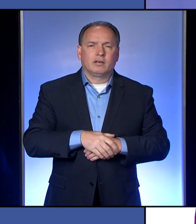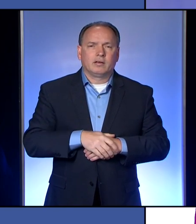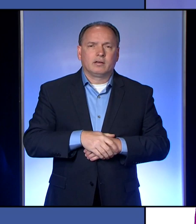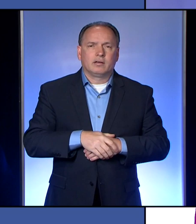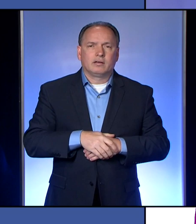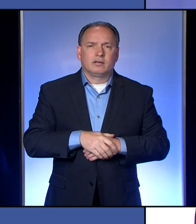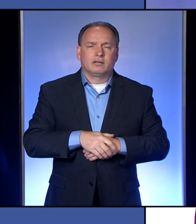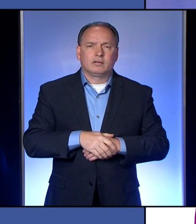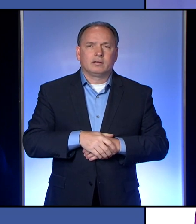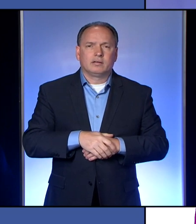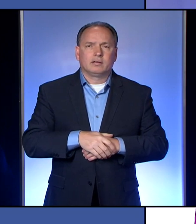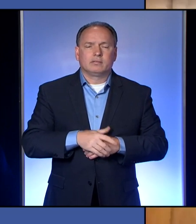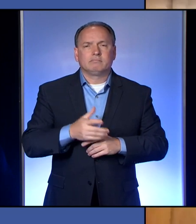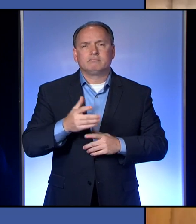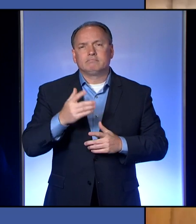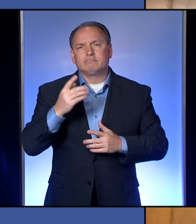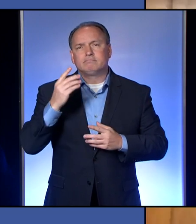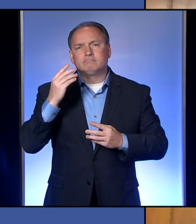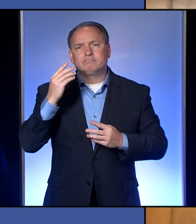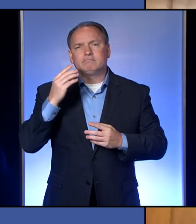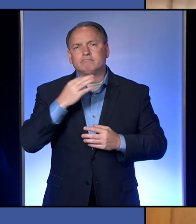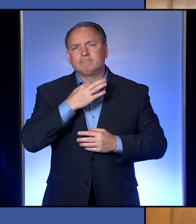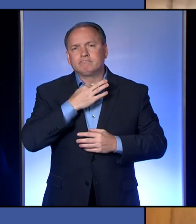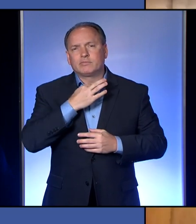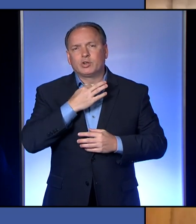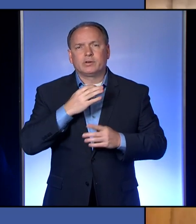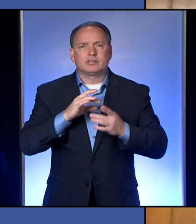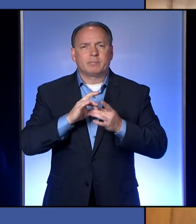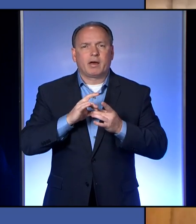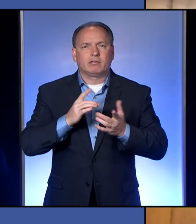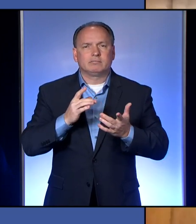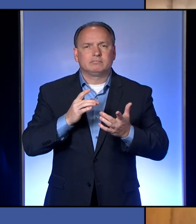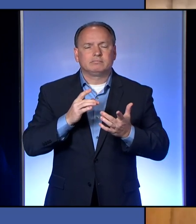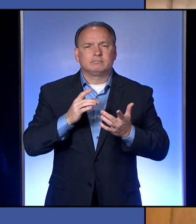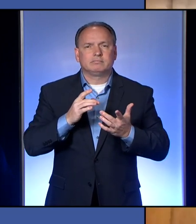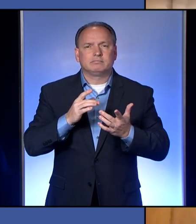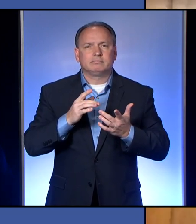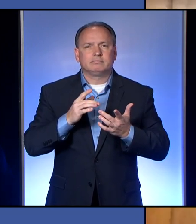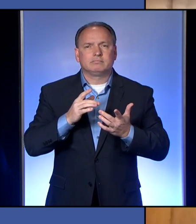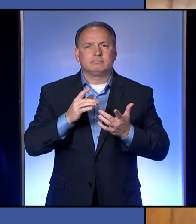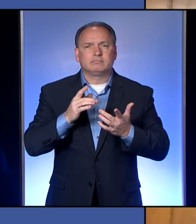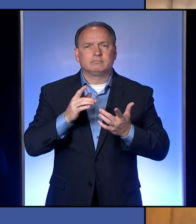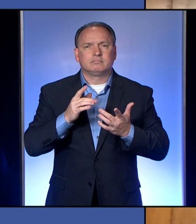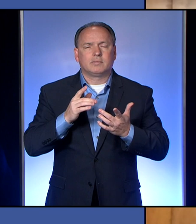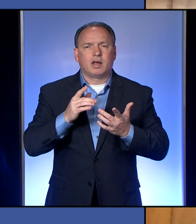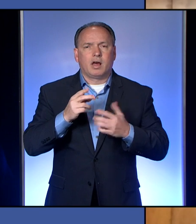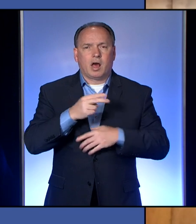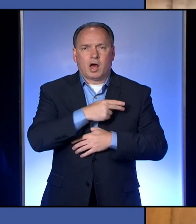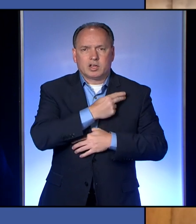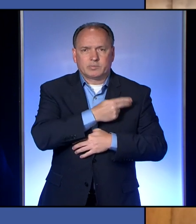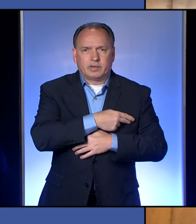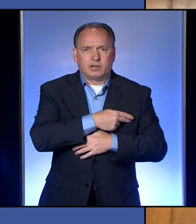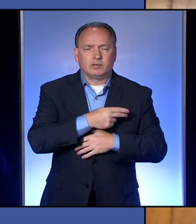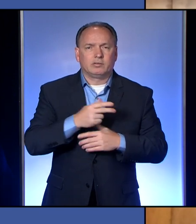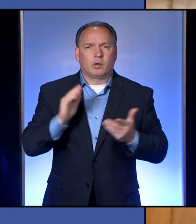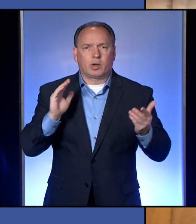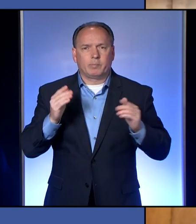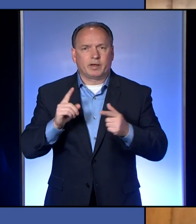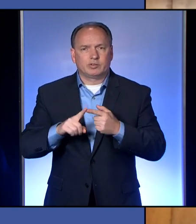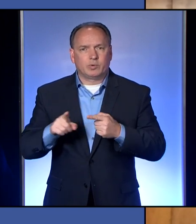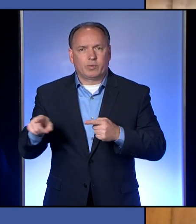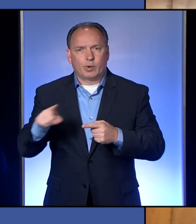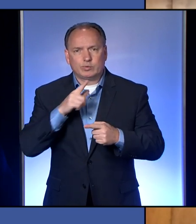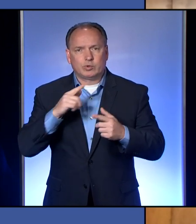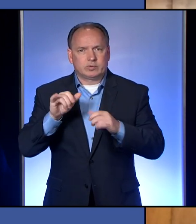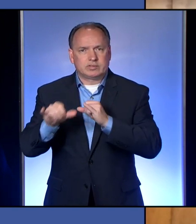I wanted to ask about hospitalizations versus those that are convalescing at home. In other